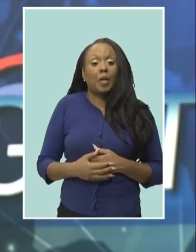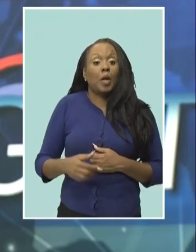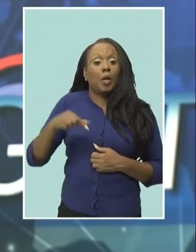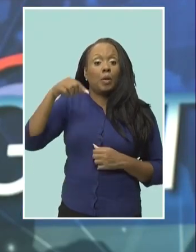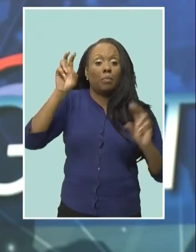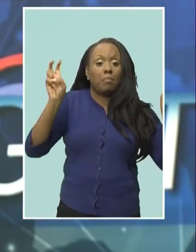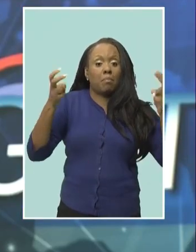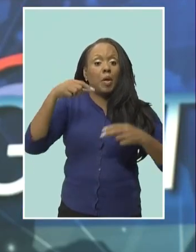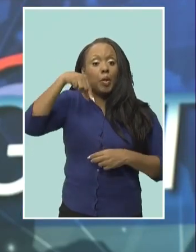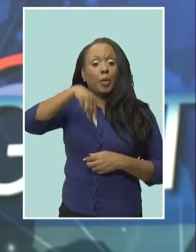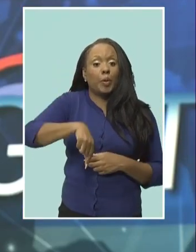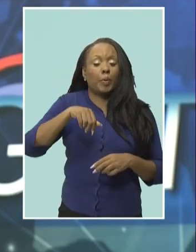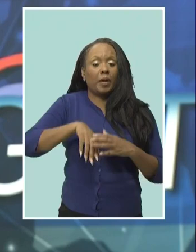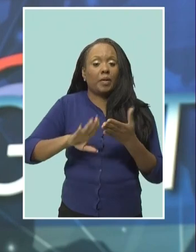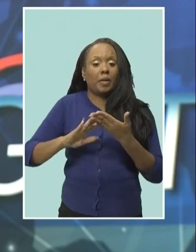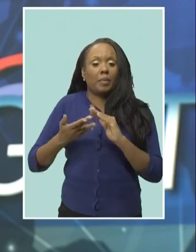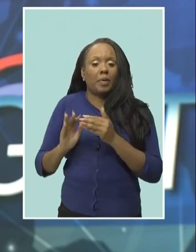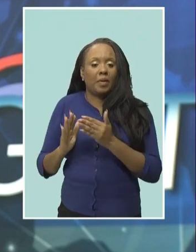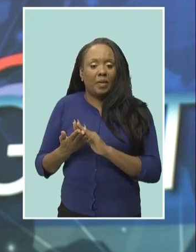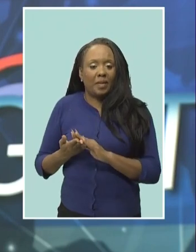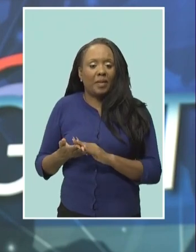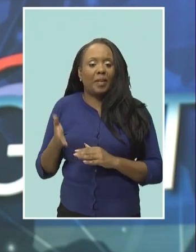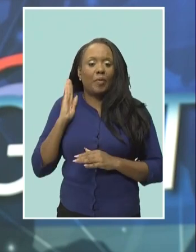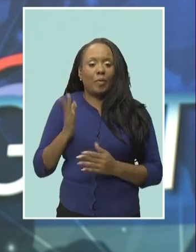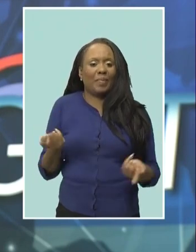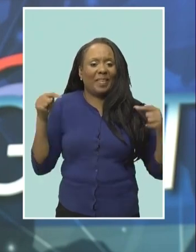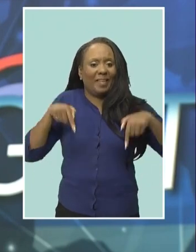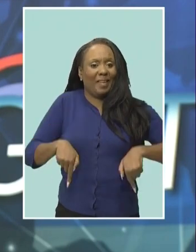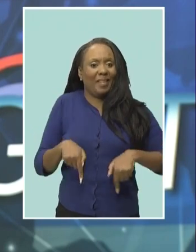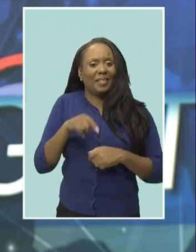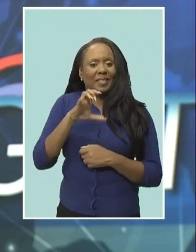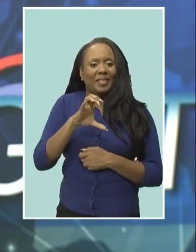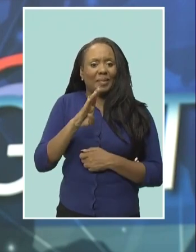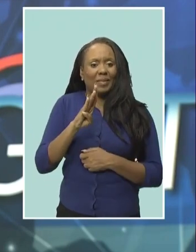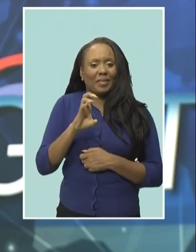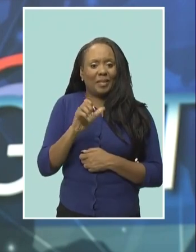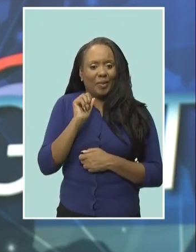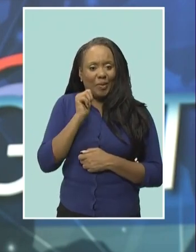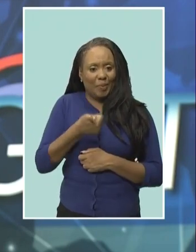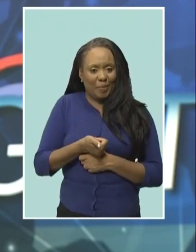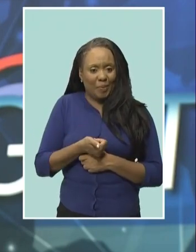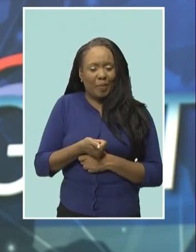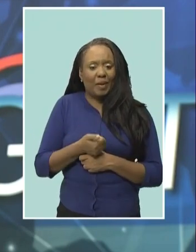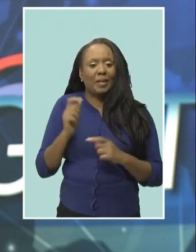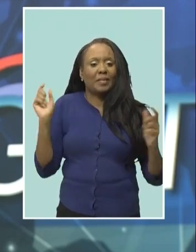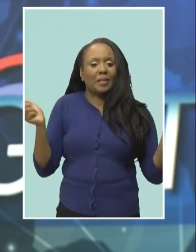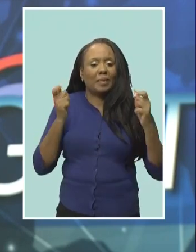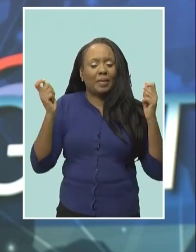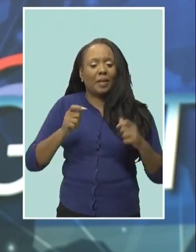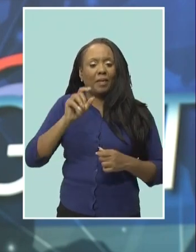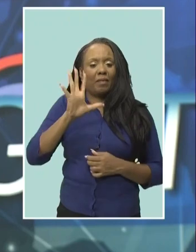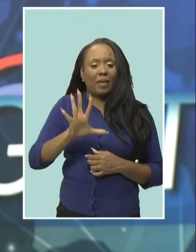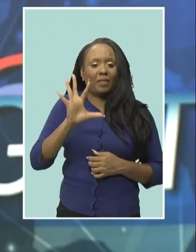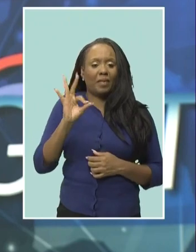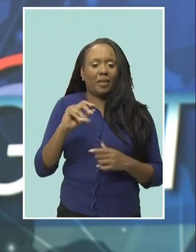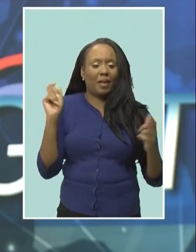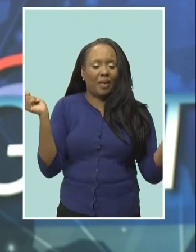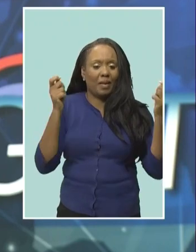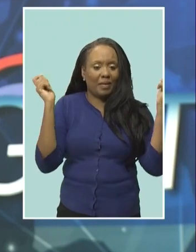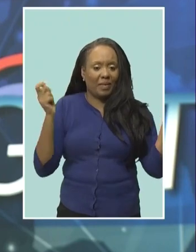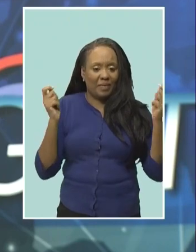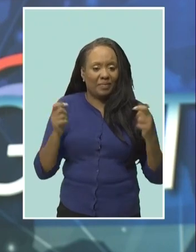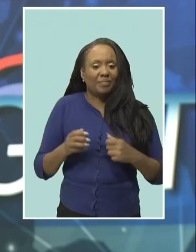returns to the home base of the caribbean broadcasting corporation in the pine tomorrow for cbc's 59th anniversary